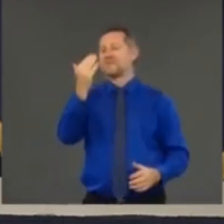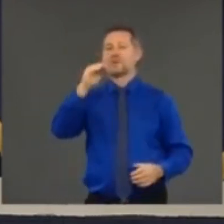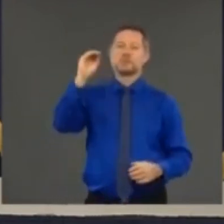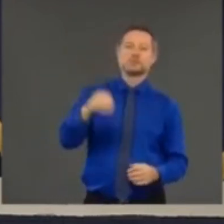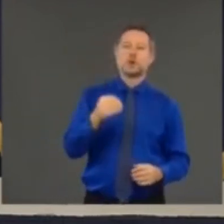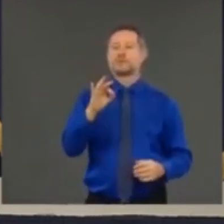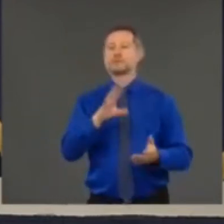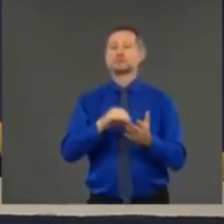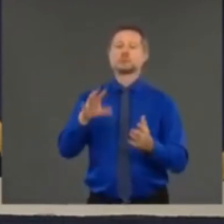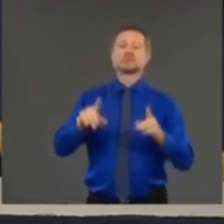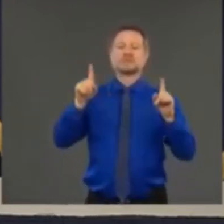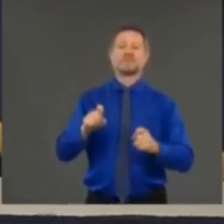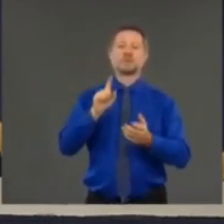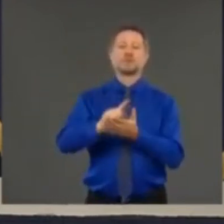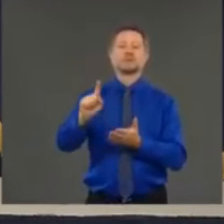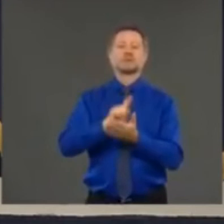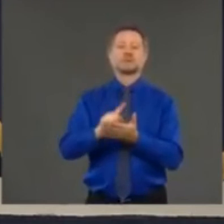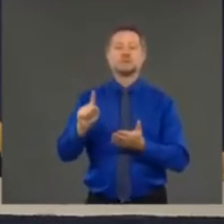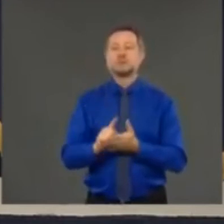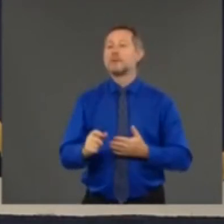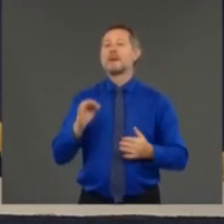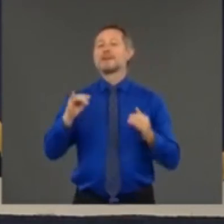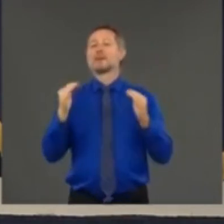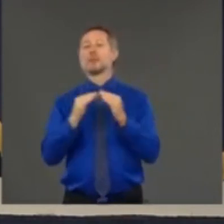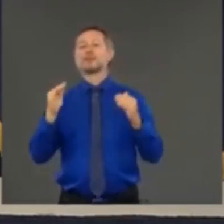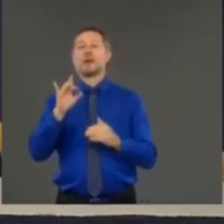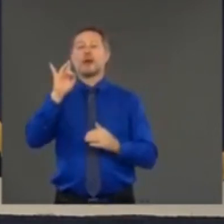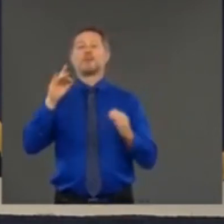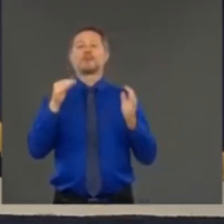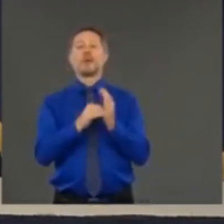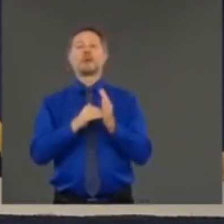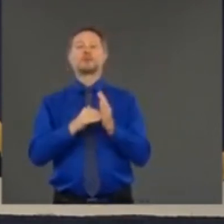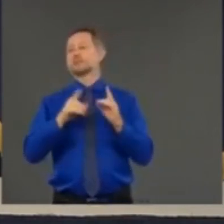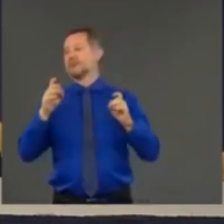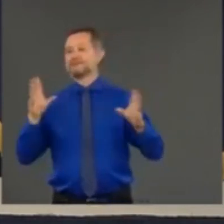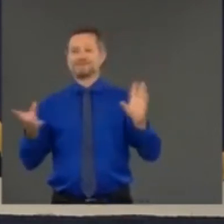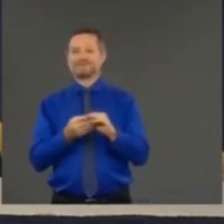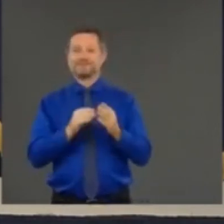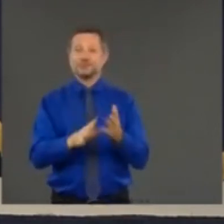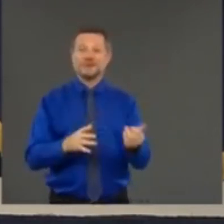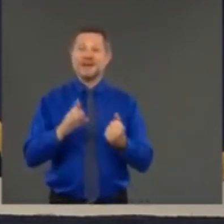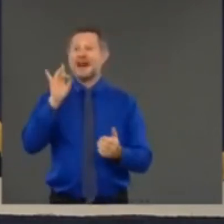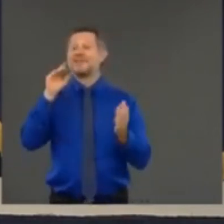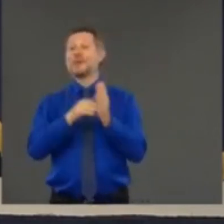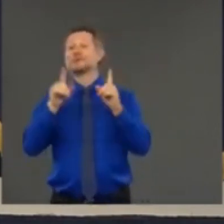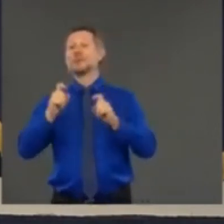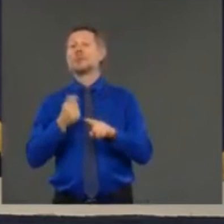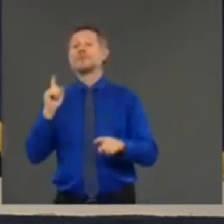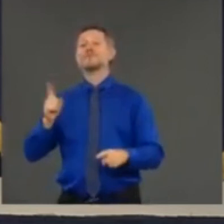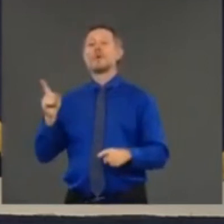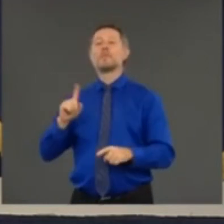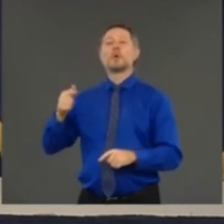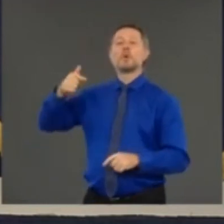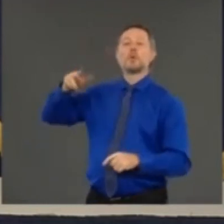basis that comes out to 8,000 tests I'm getting those 8,000 tests from quest lab